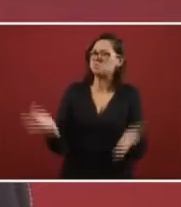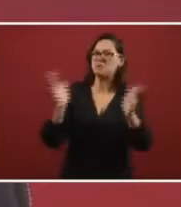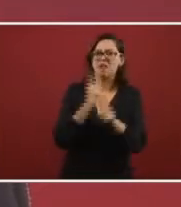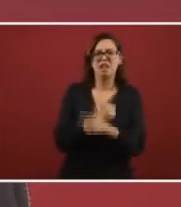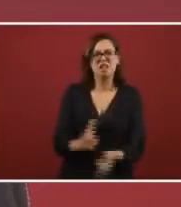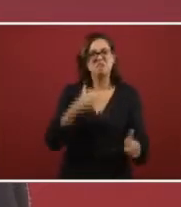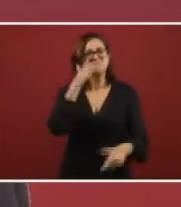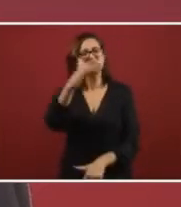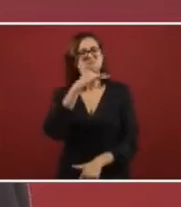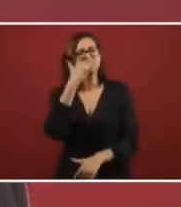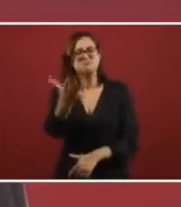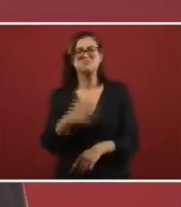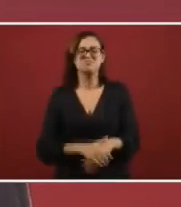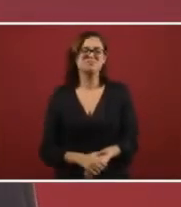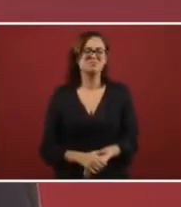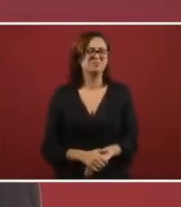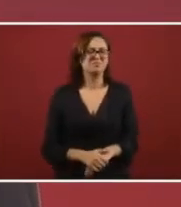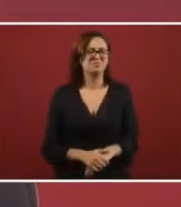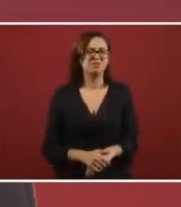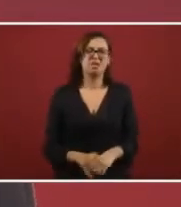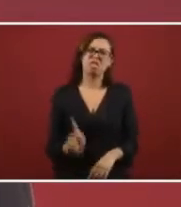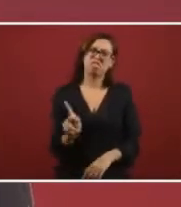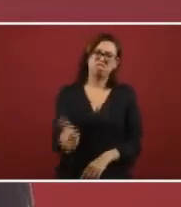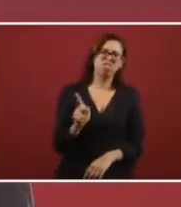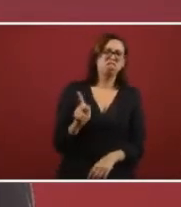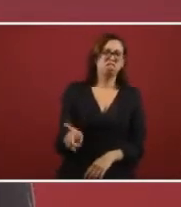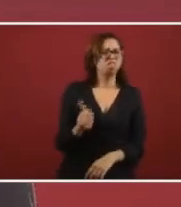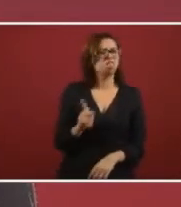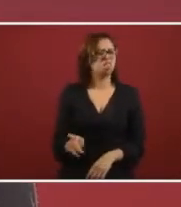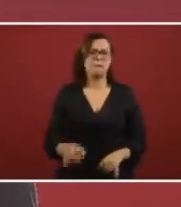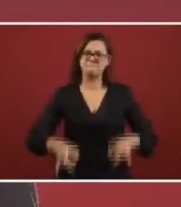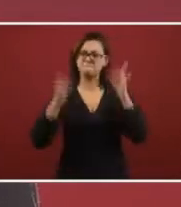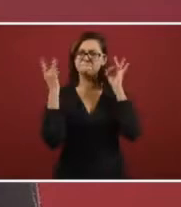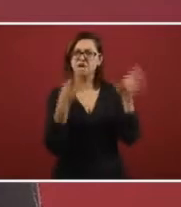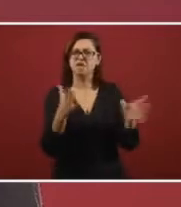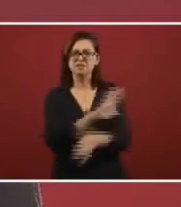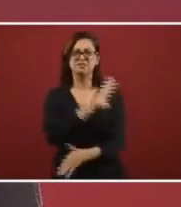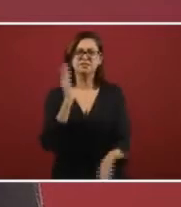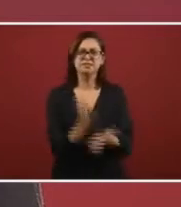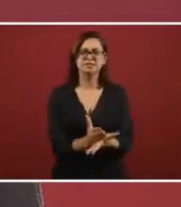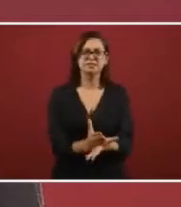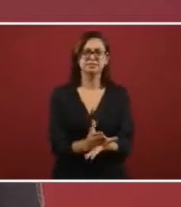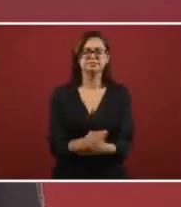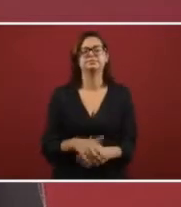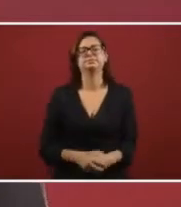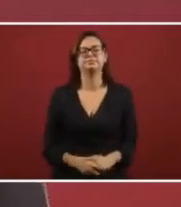I wish they would use replica. That's enough of simulations.